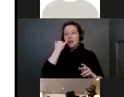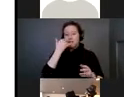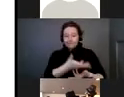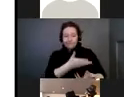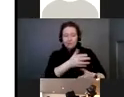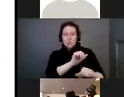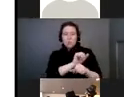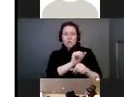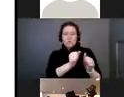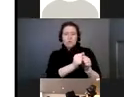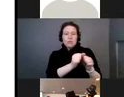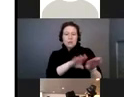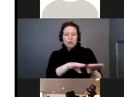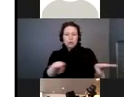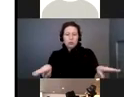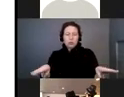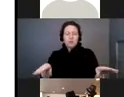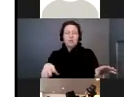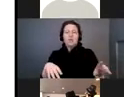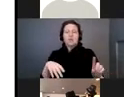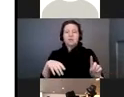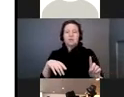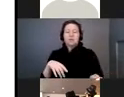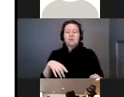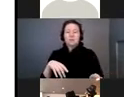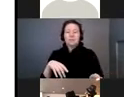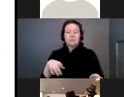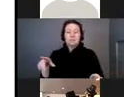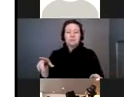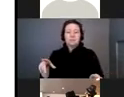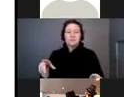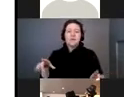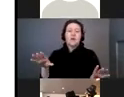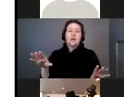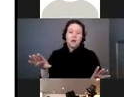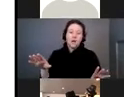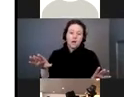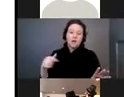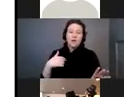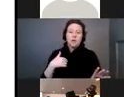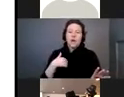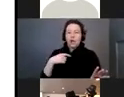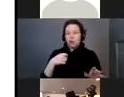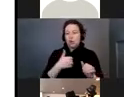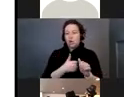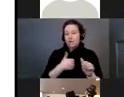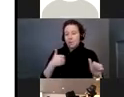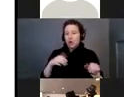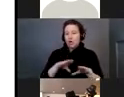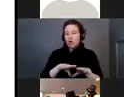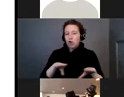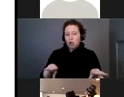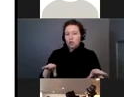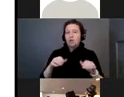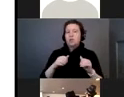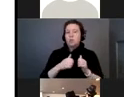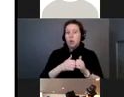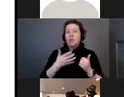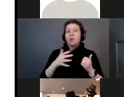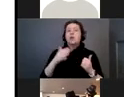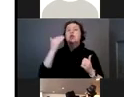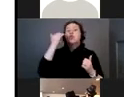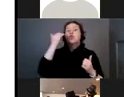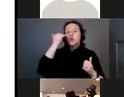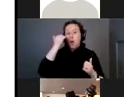that I should avoid children with a known congenital CMV